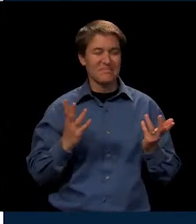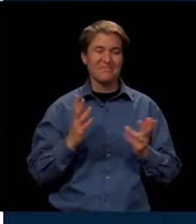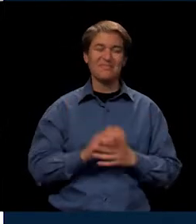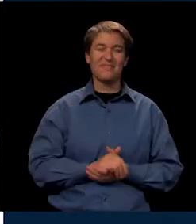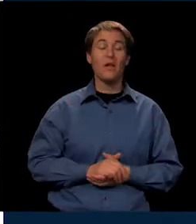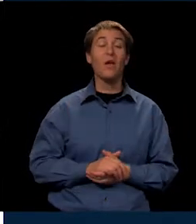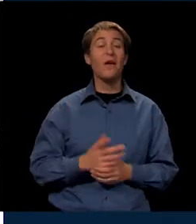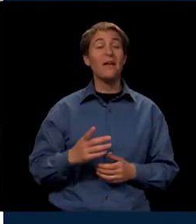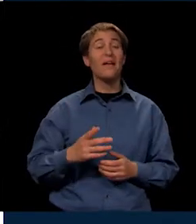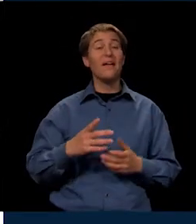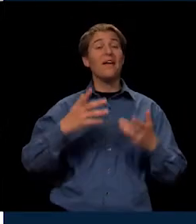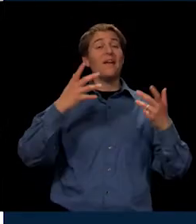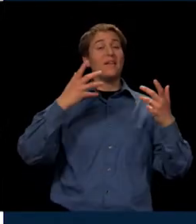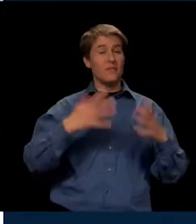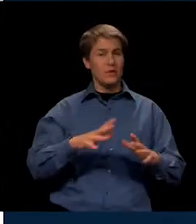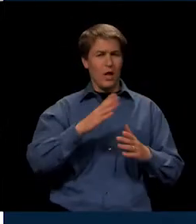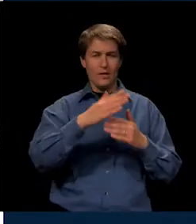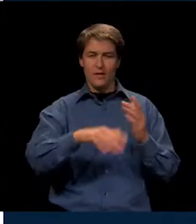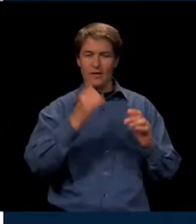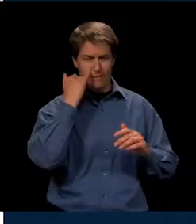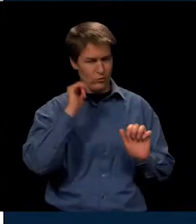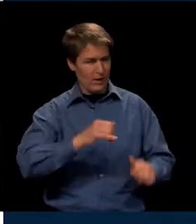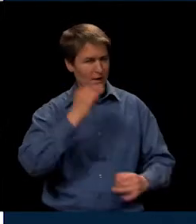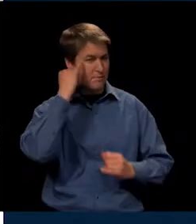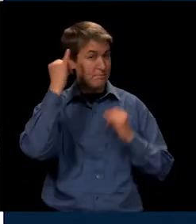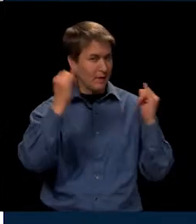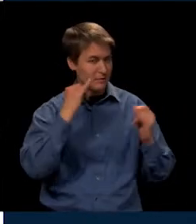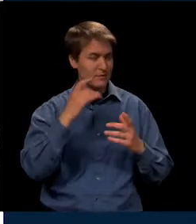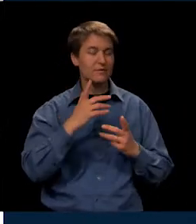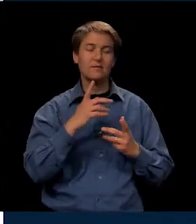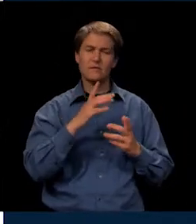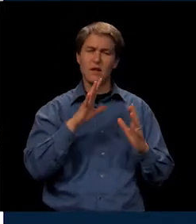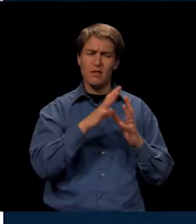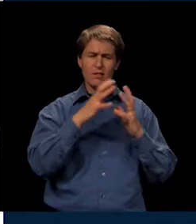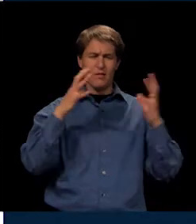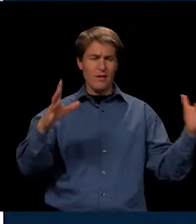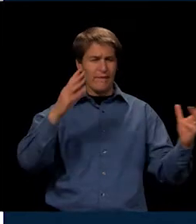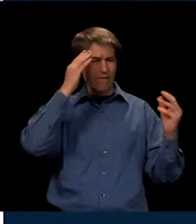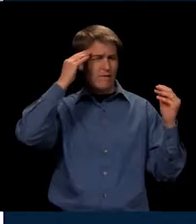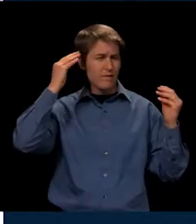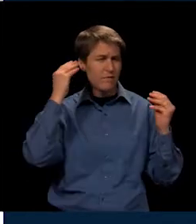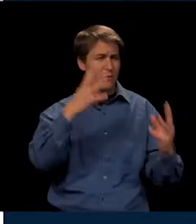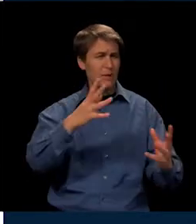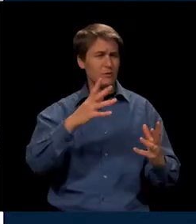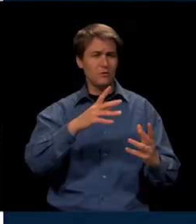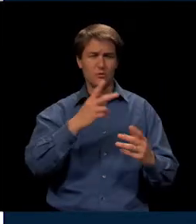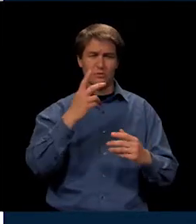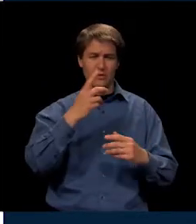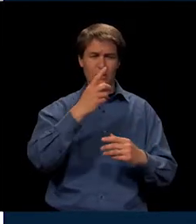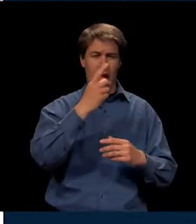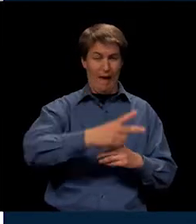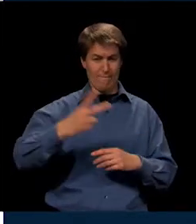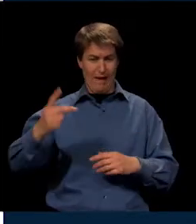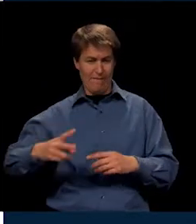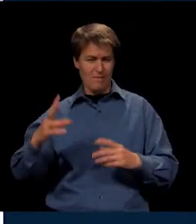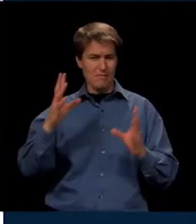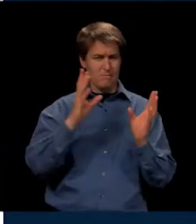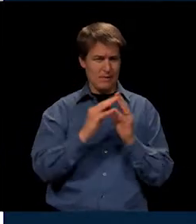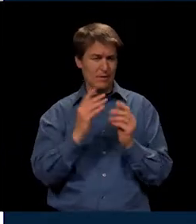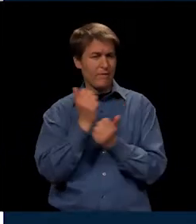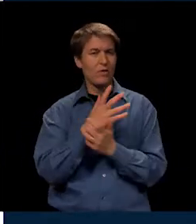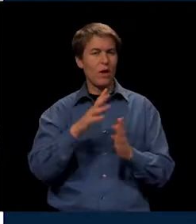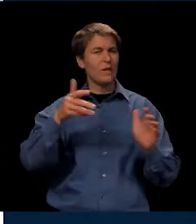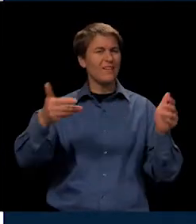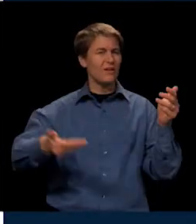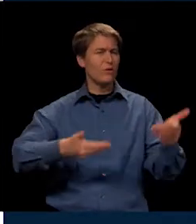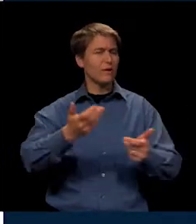We then ended, if you can imagine, all this information that we got in these two half days as well as the introductory